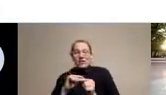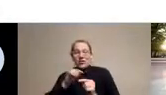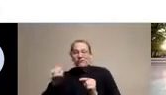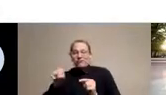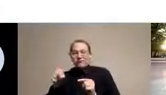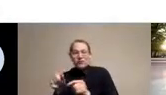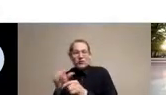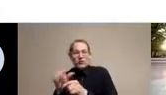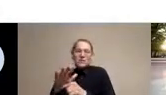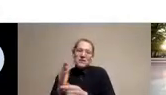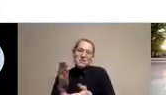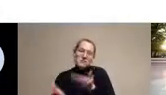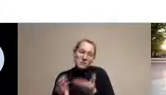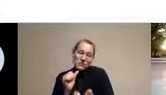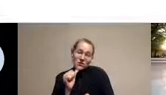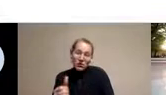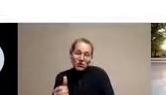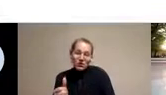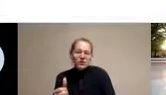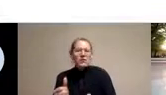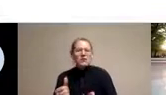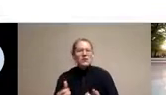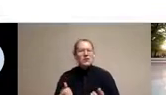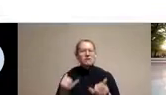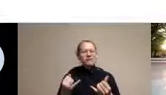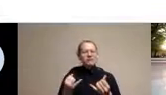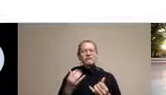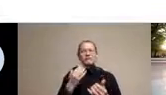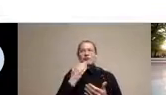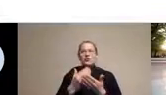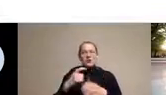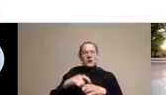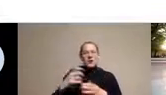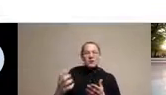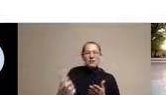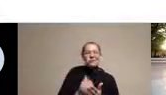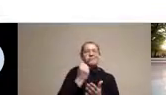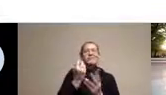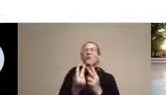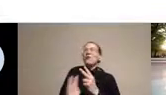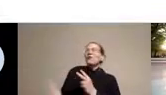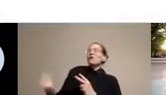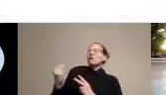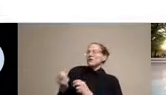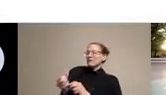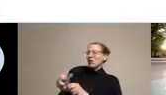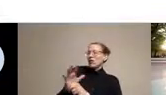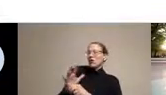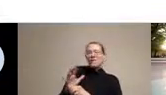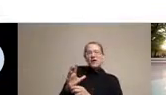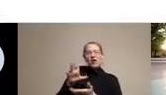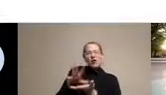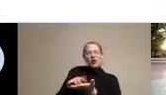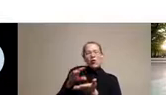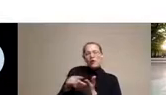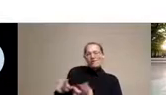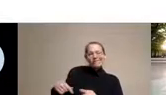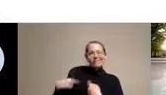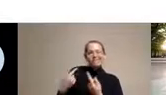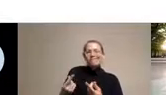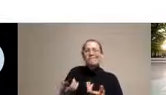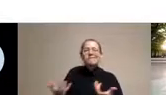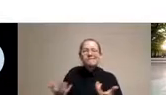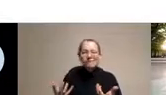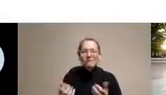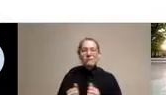to start thinking about what we can learn from the COVID-19 pandemic. So what I'm trying to do in my talk is to give us a frame